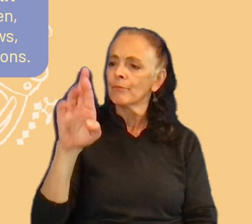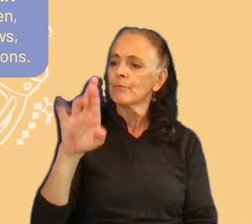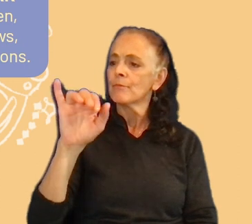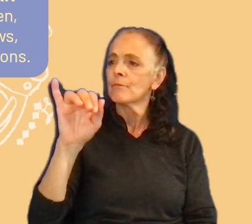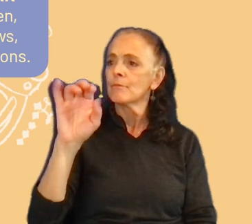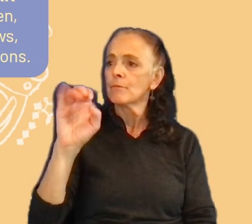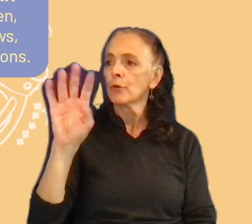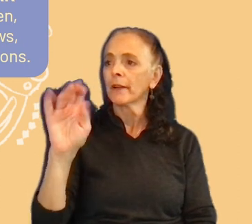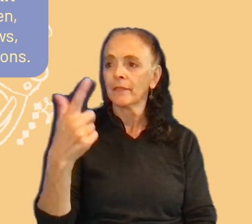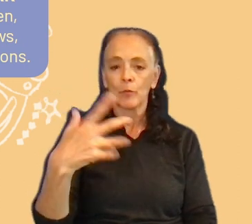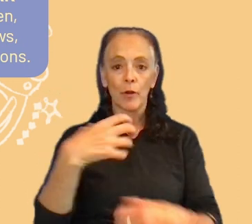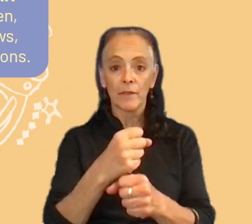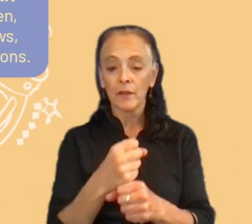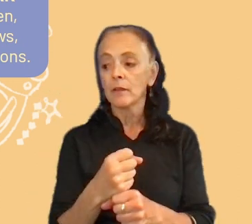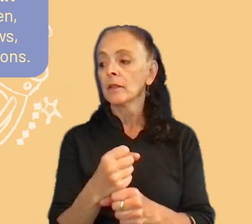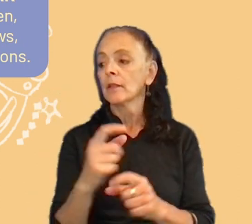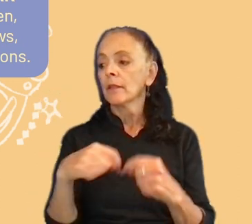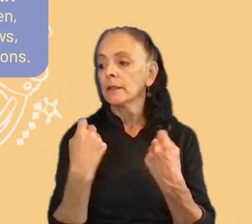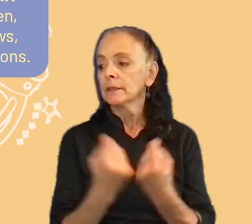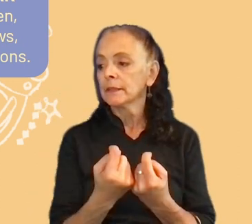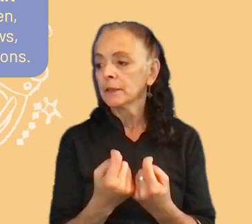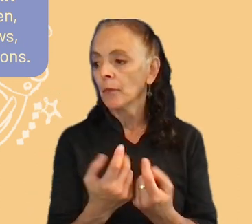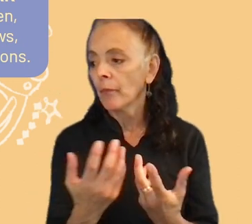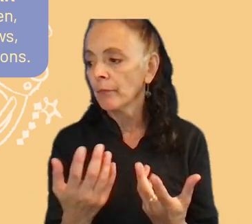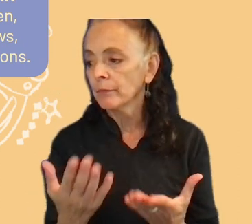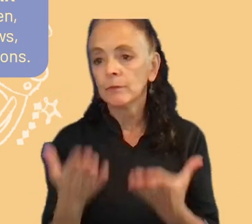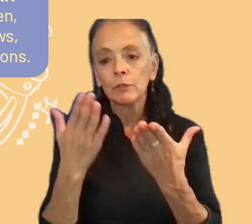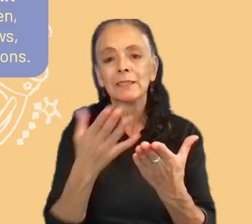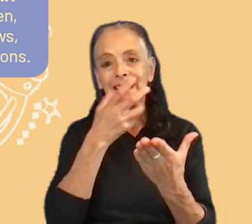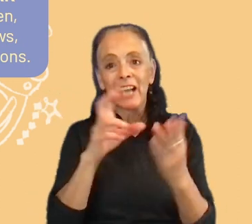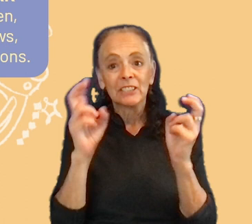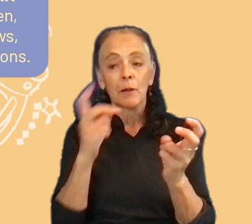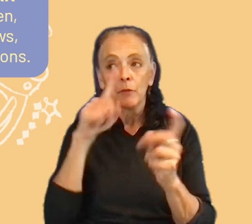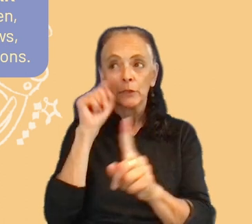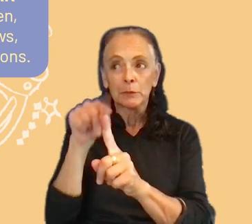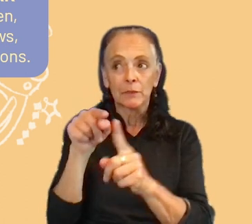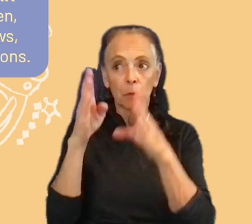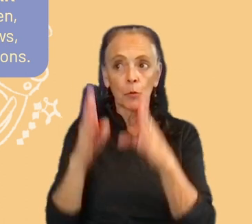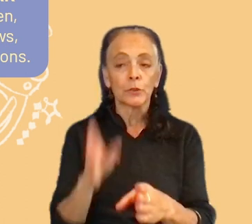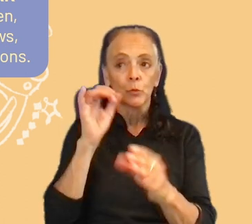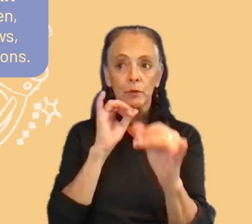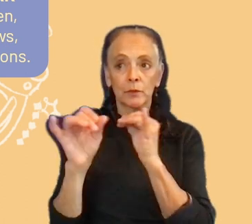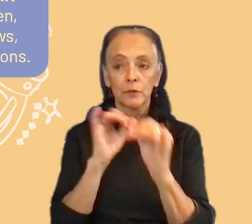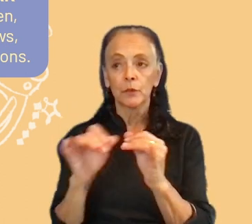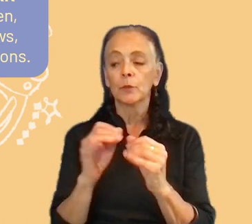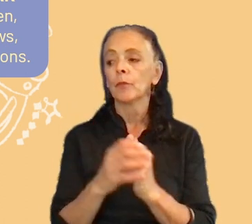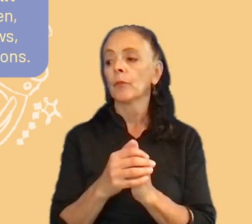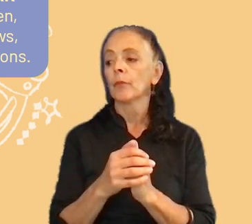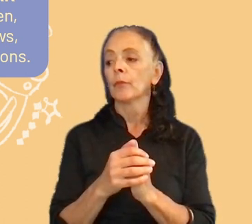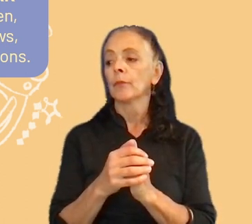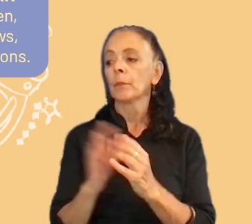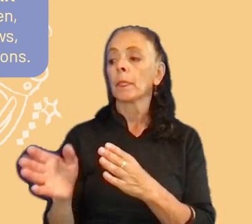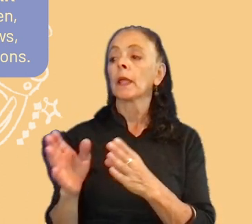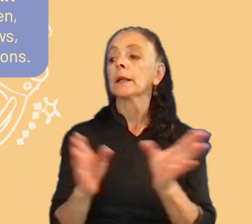team putting effort to prospect hot topics for that specific person that's going to be interviewed. About the interview